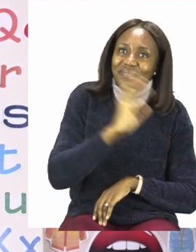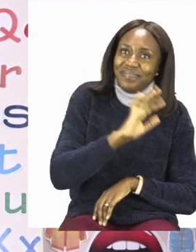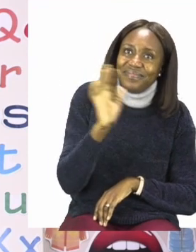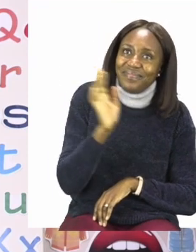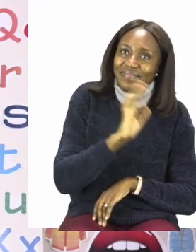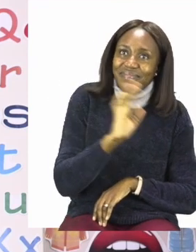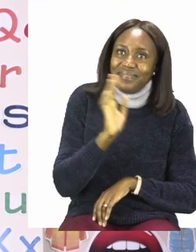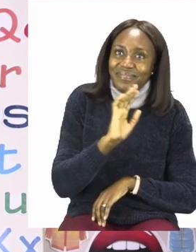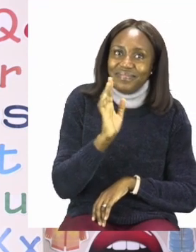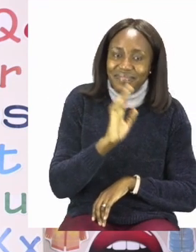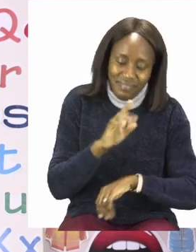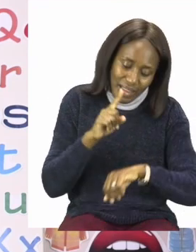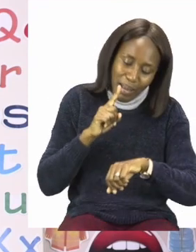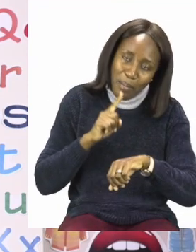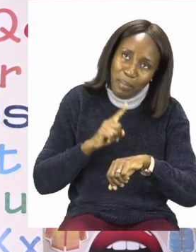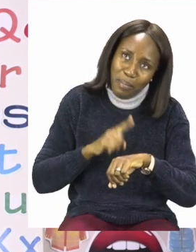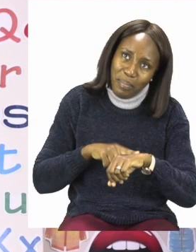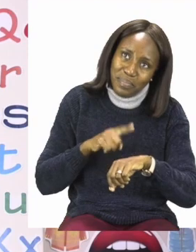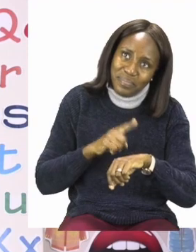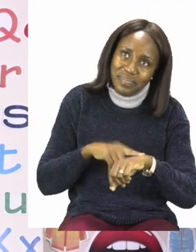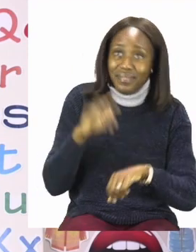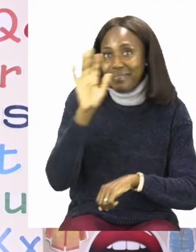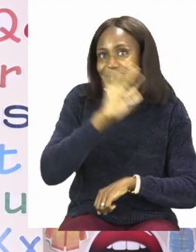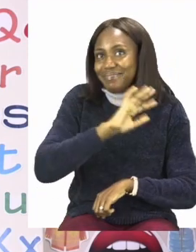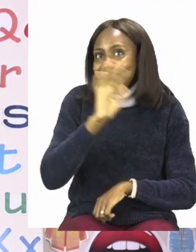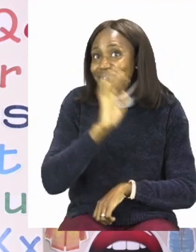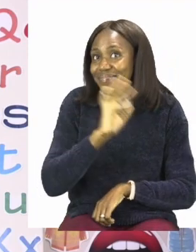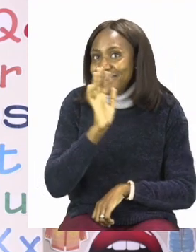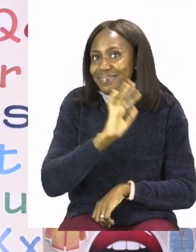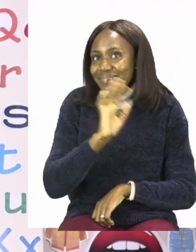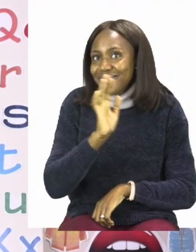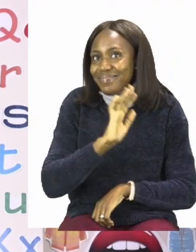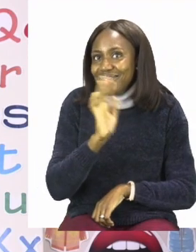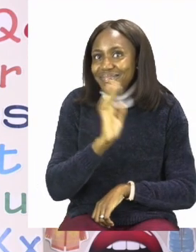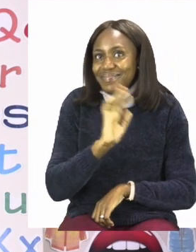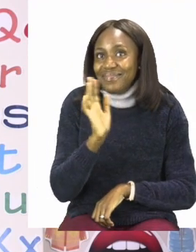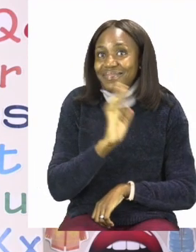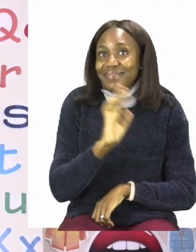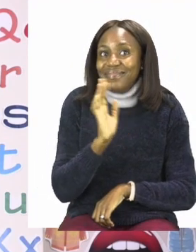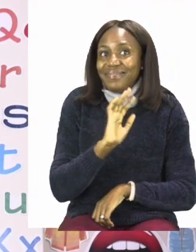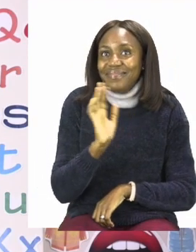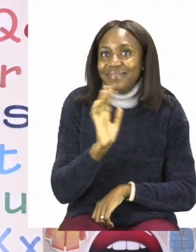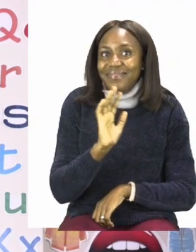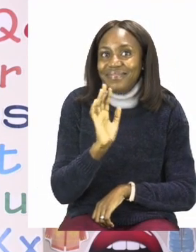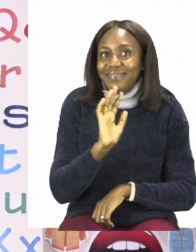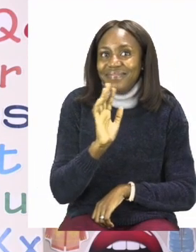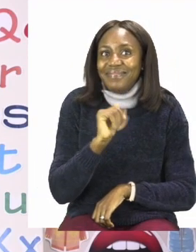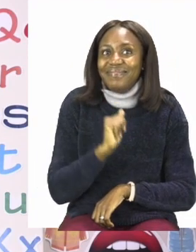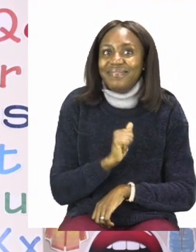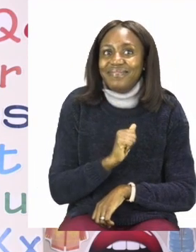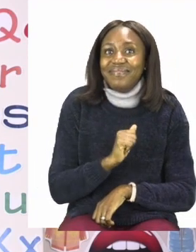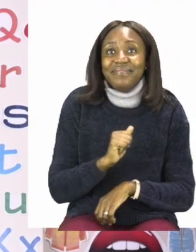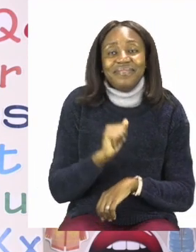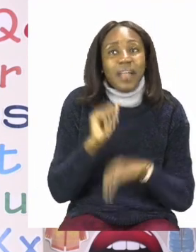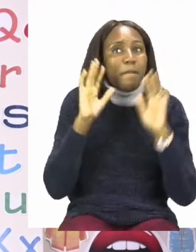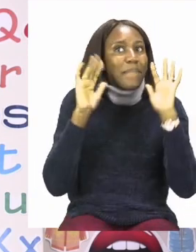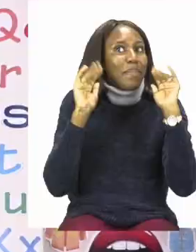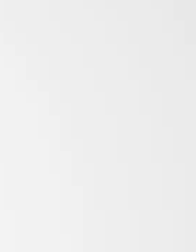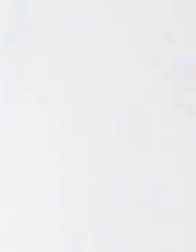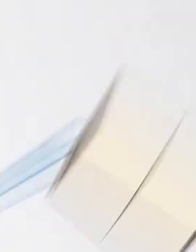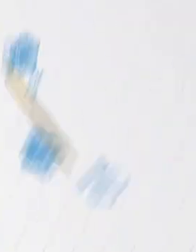goodbye. It's time to say goodbye. Bye.